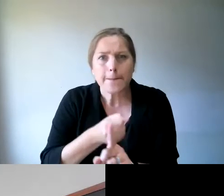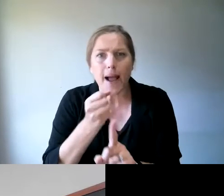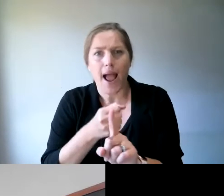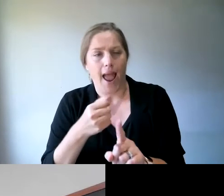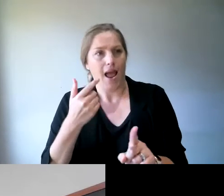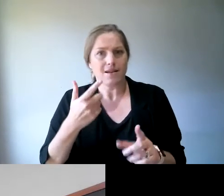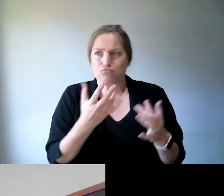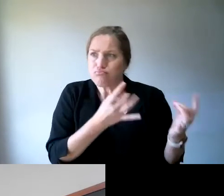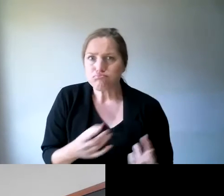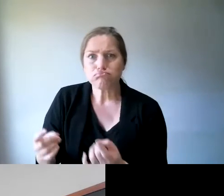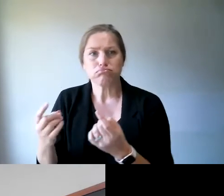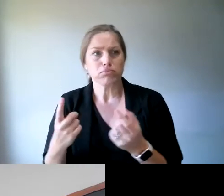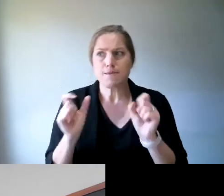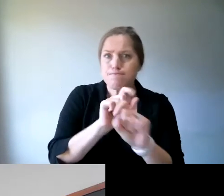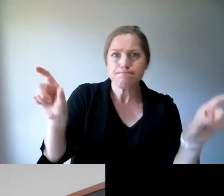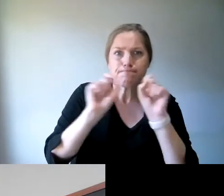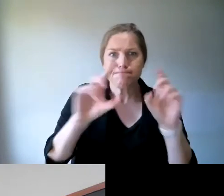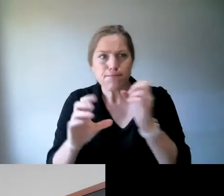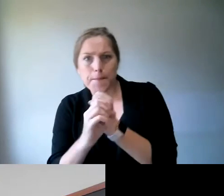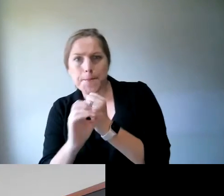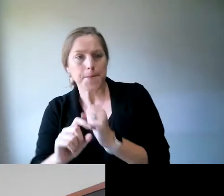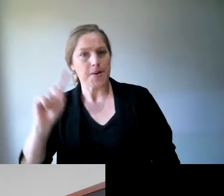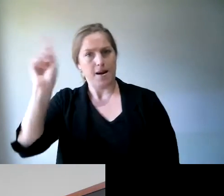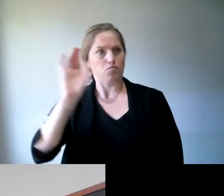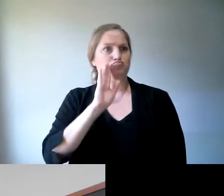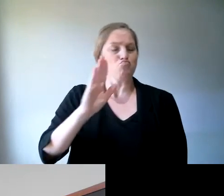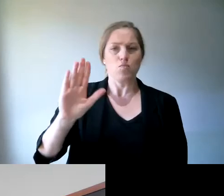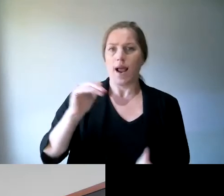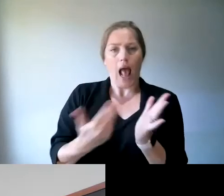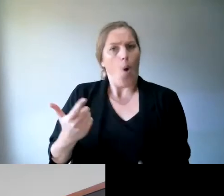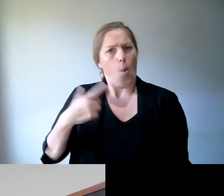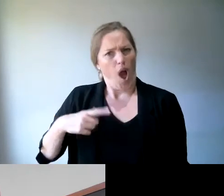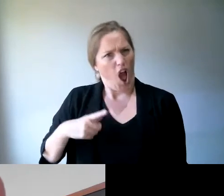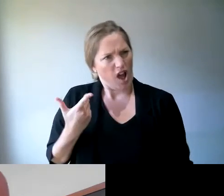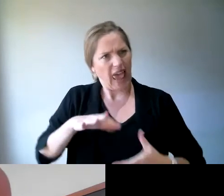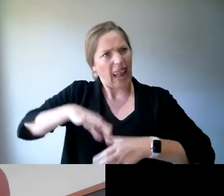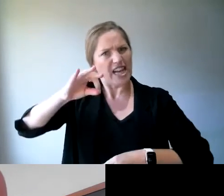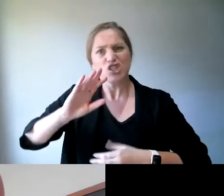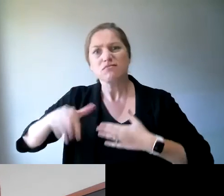now? Why do we want to be hitting the streets now and speaking out loud and proud now of all times?